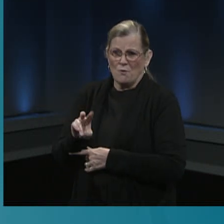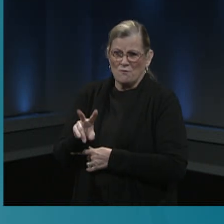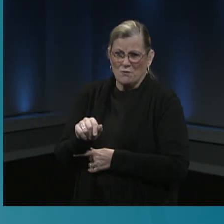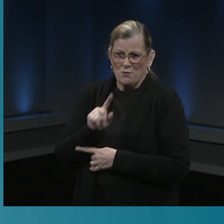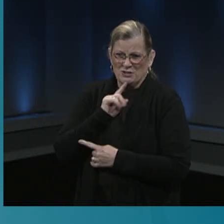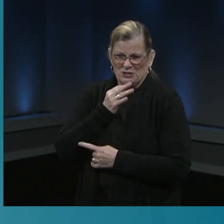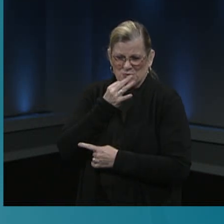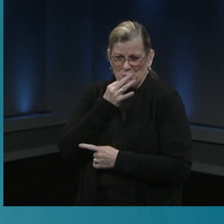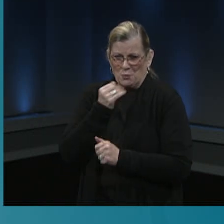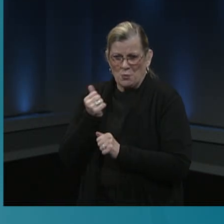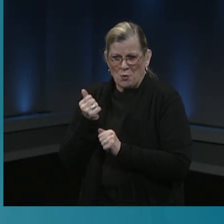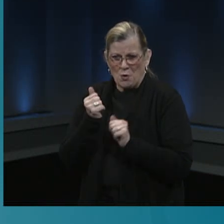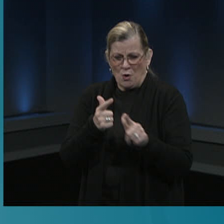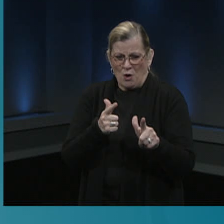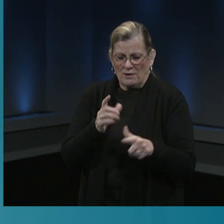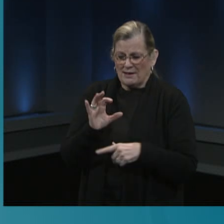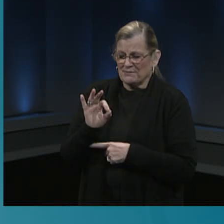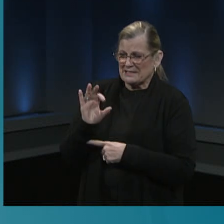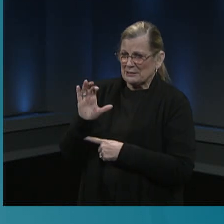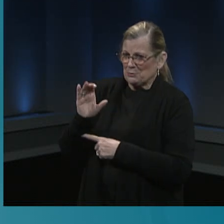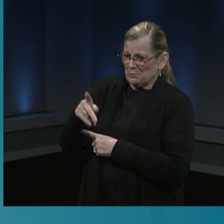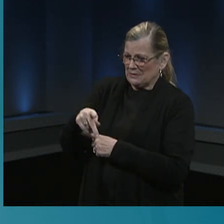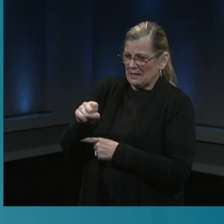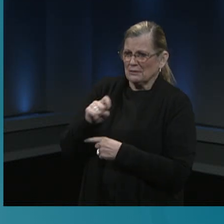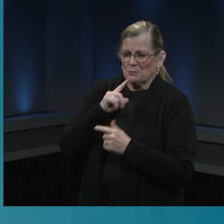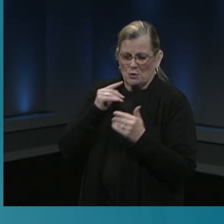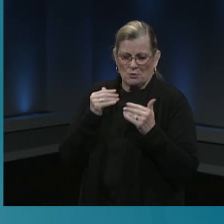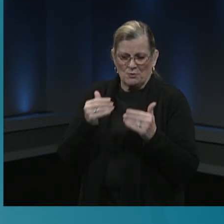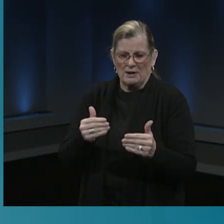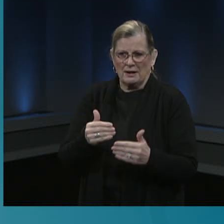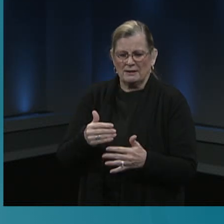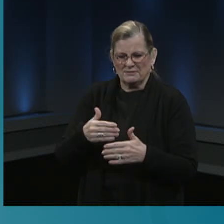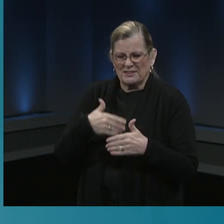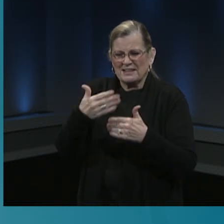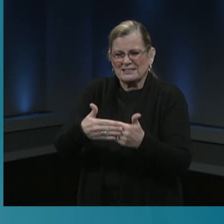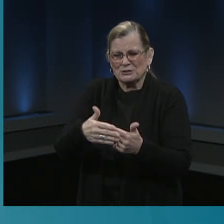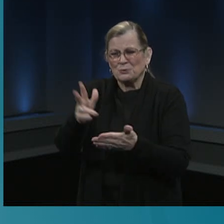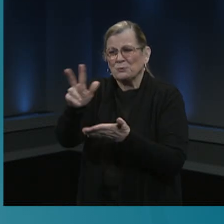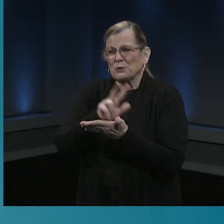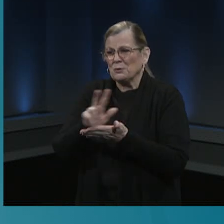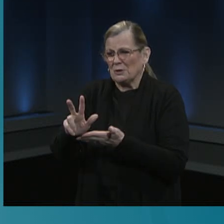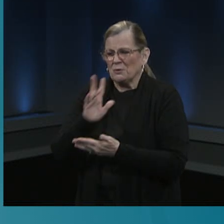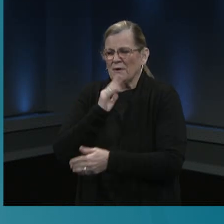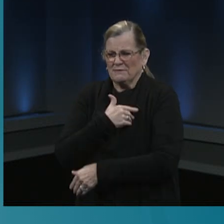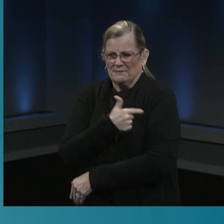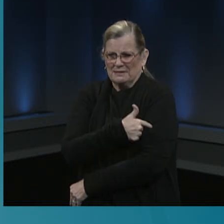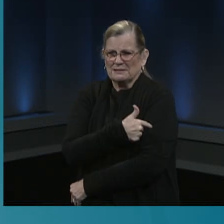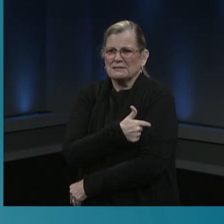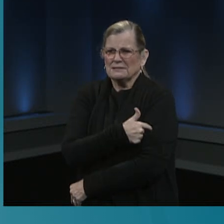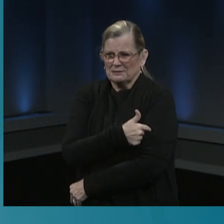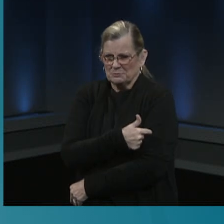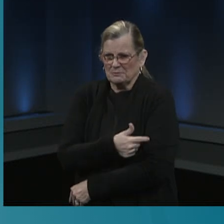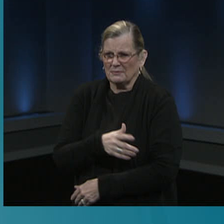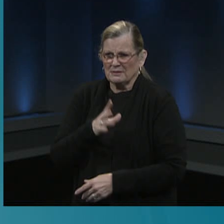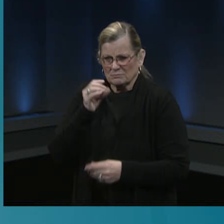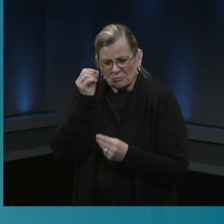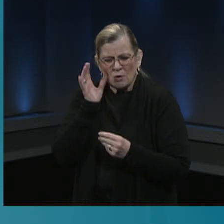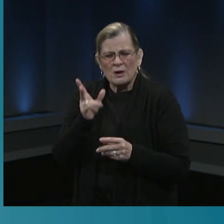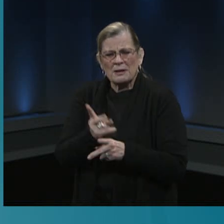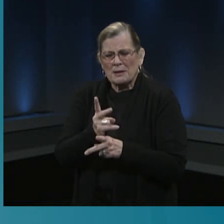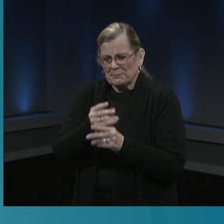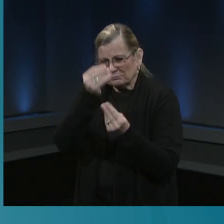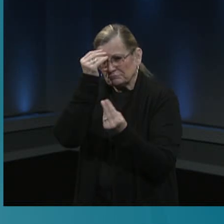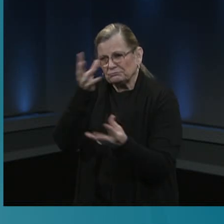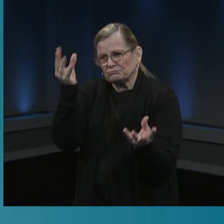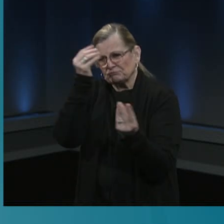vaccinated over the next three weeks. We'll continue to keep you updated with the latest information from ANOVA as they go through the registration